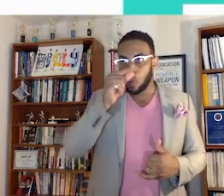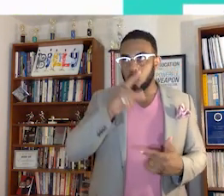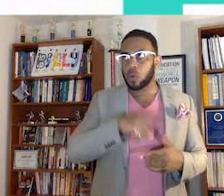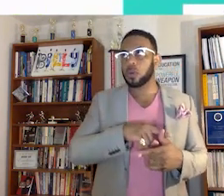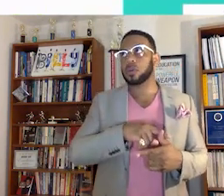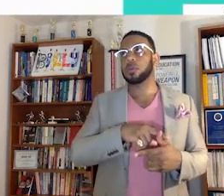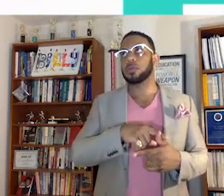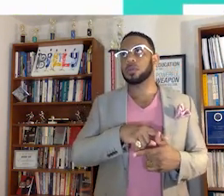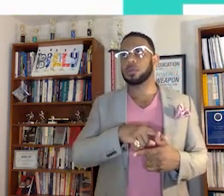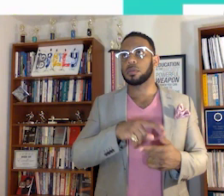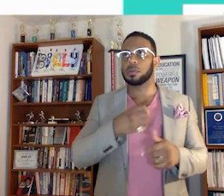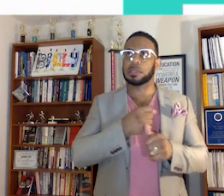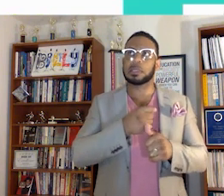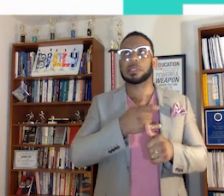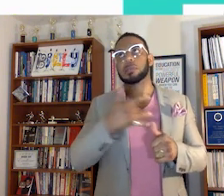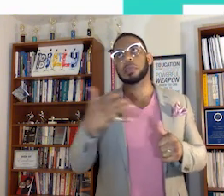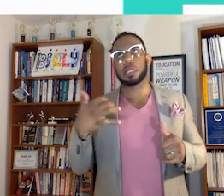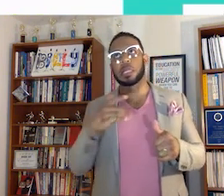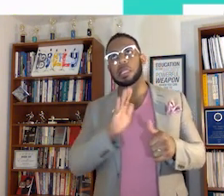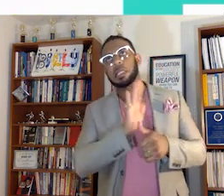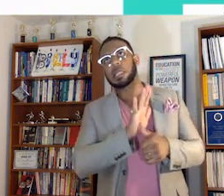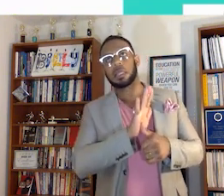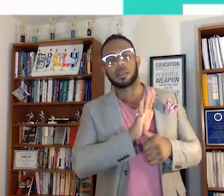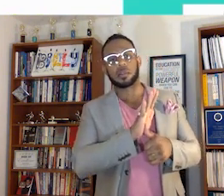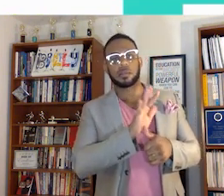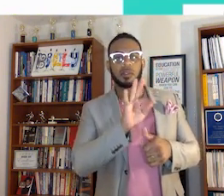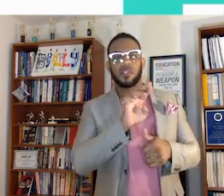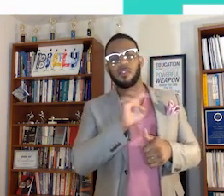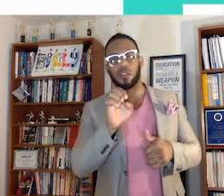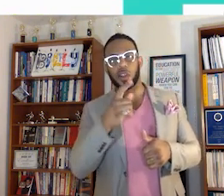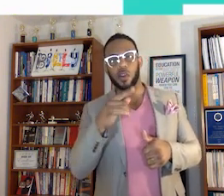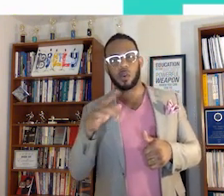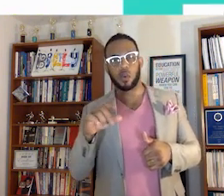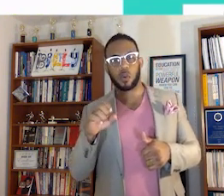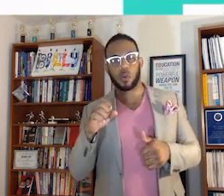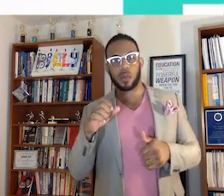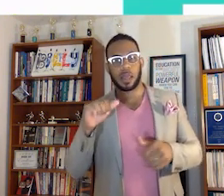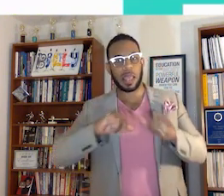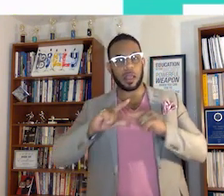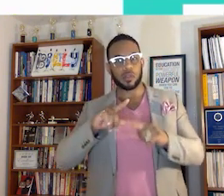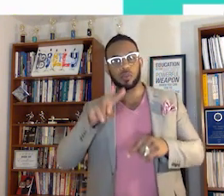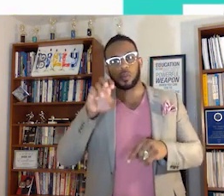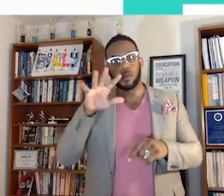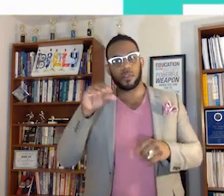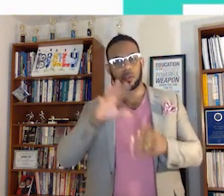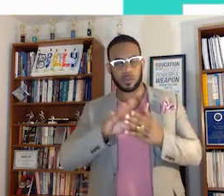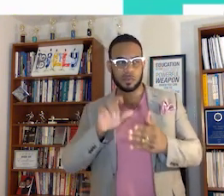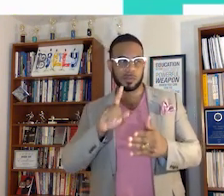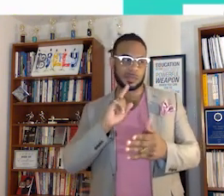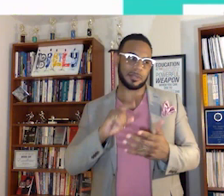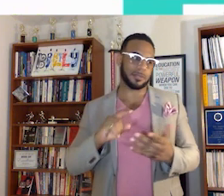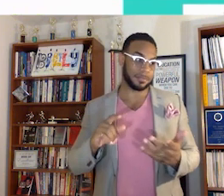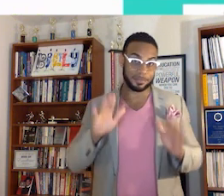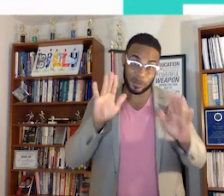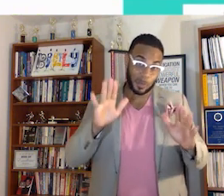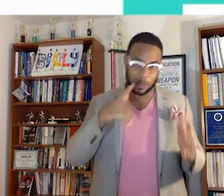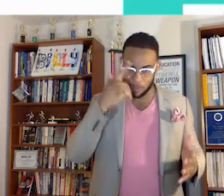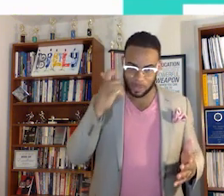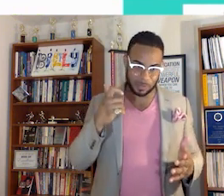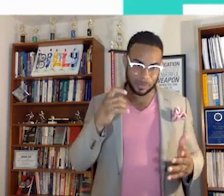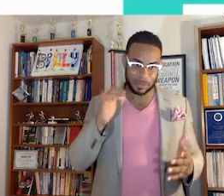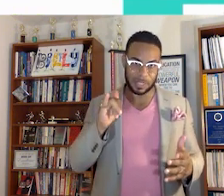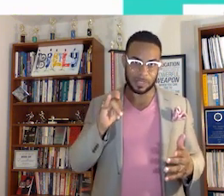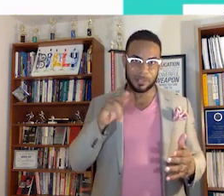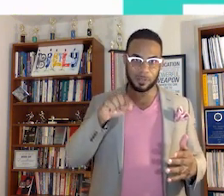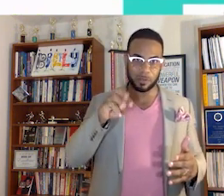expanded their free Google Hangouts to 250 students, which was great because that's